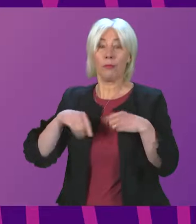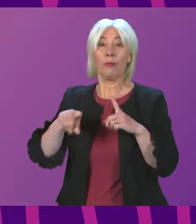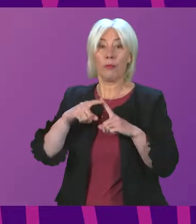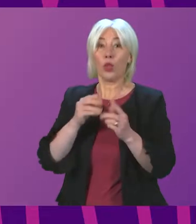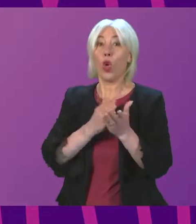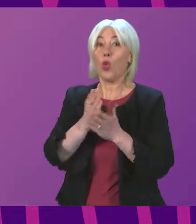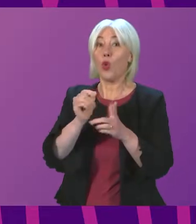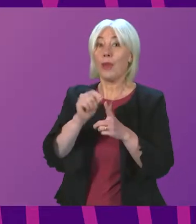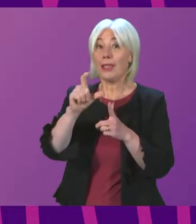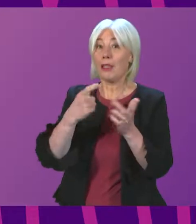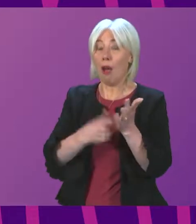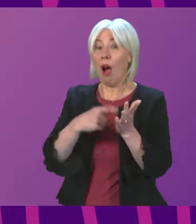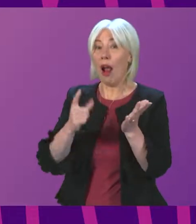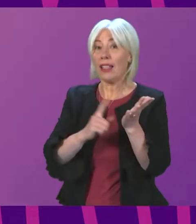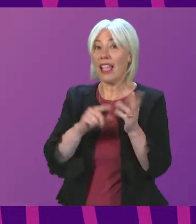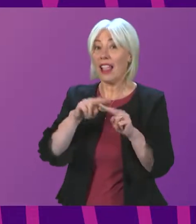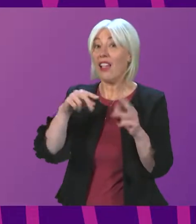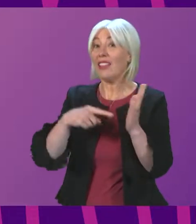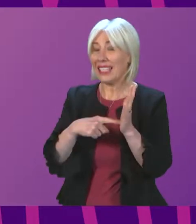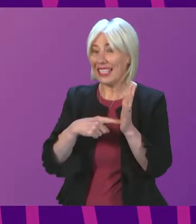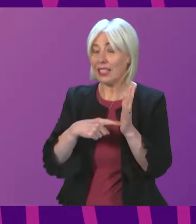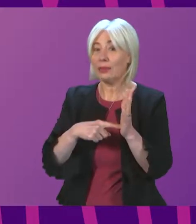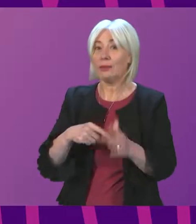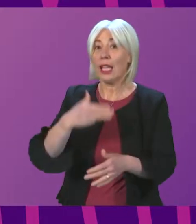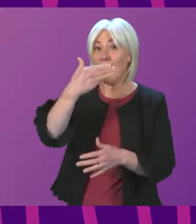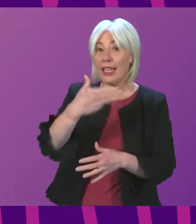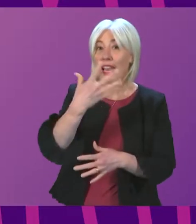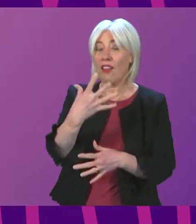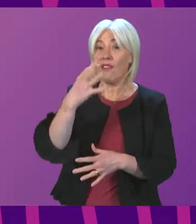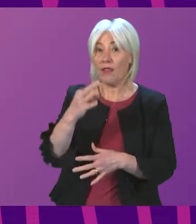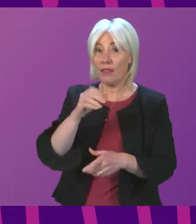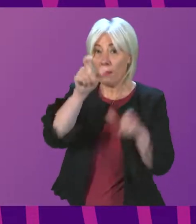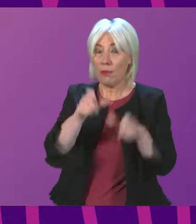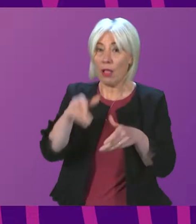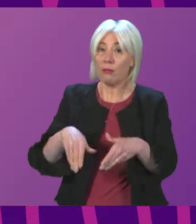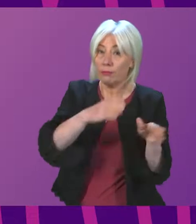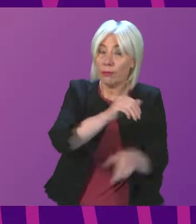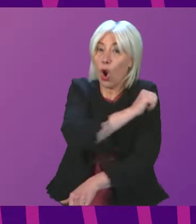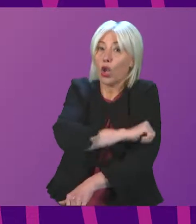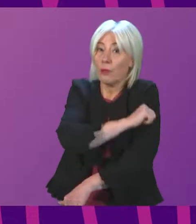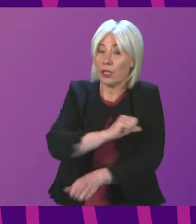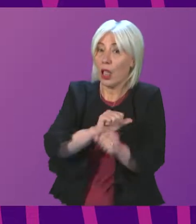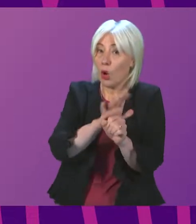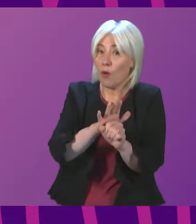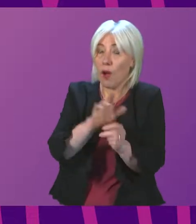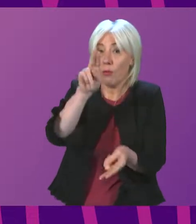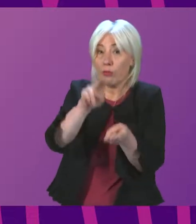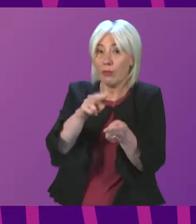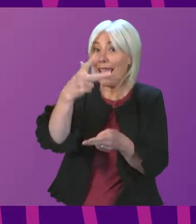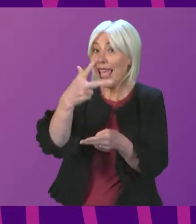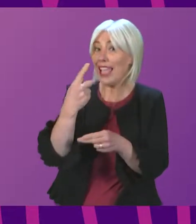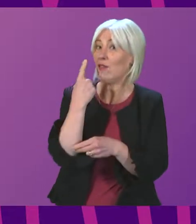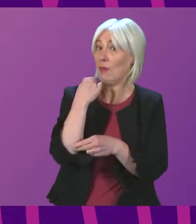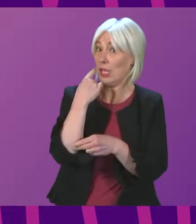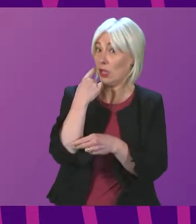through PCR and lateral flow tests. 950 people are in hospital with COVID, which is eight fewer than yesterday.